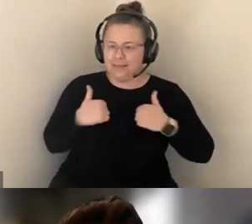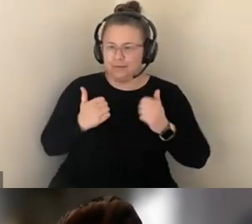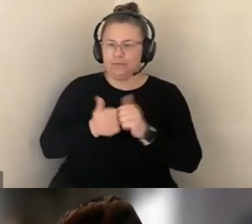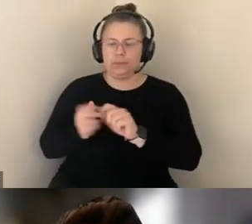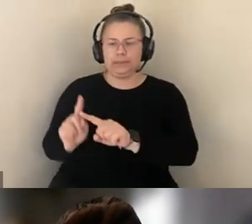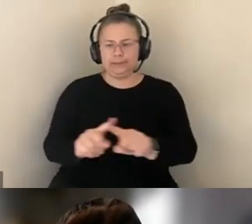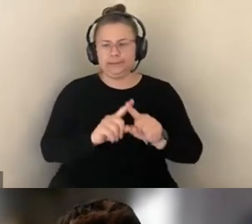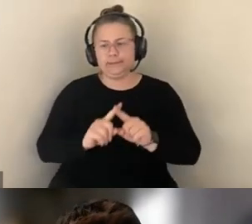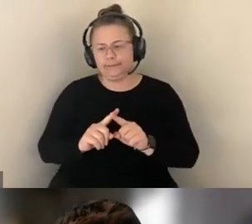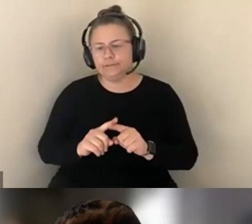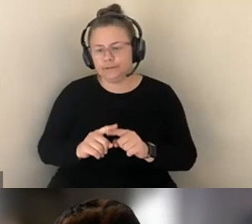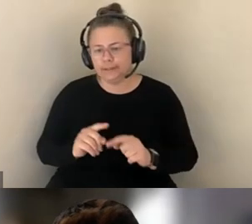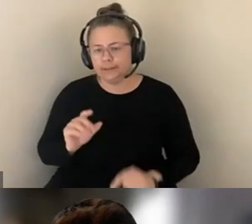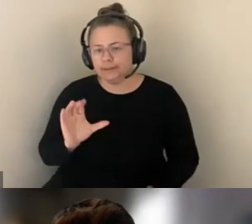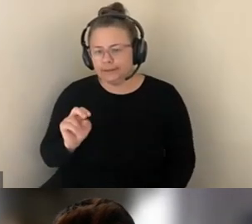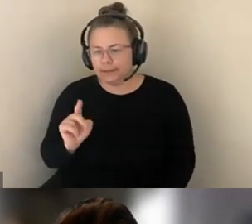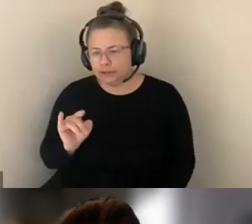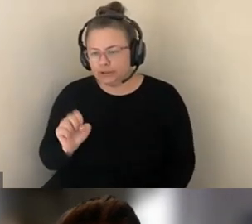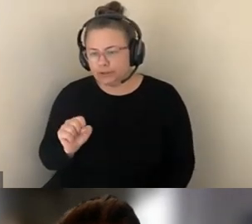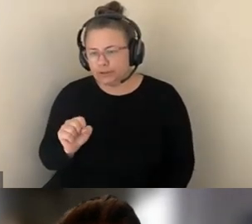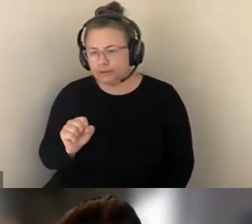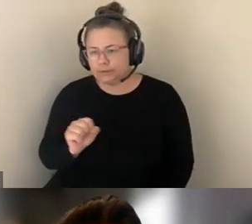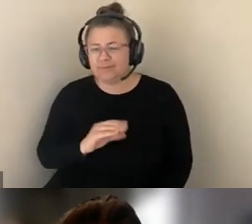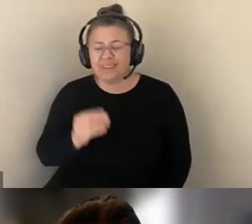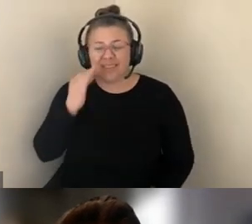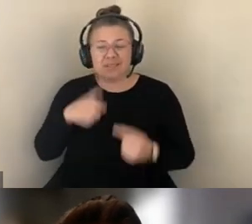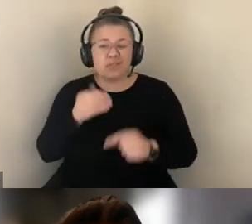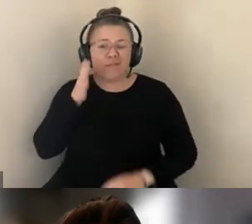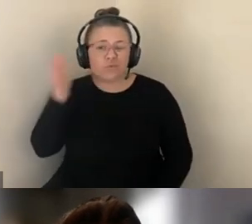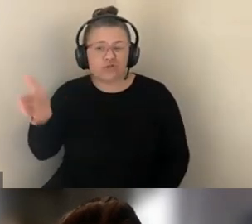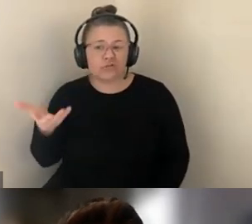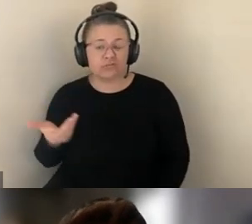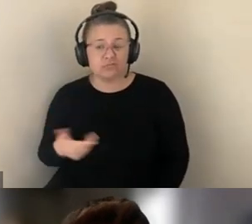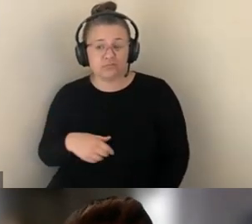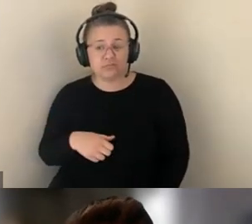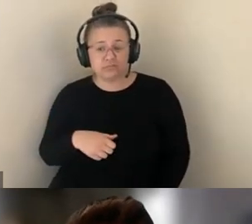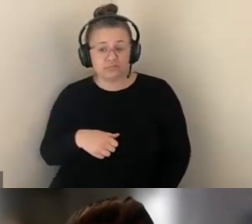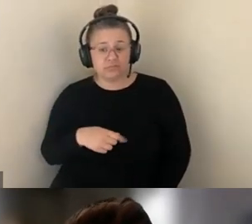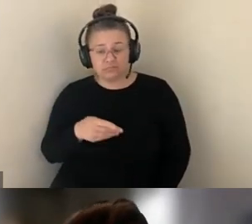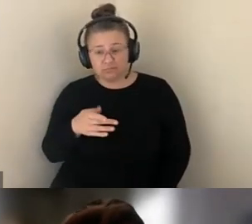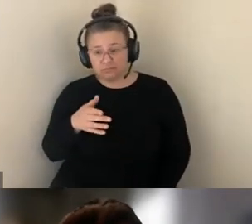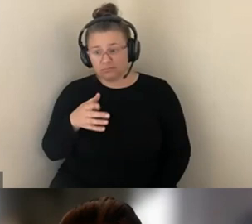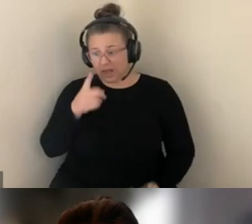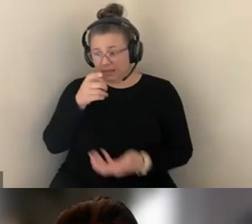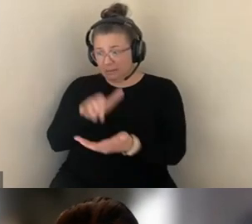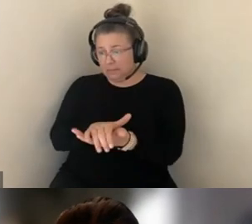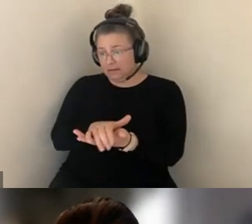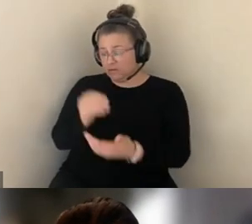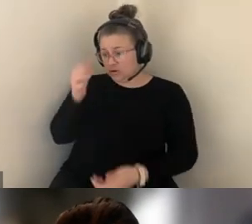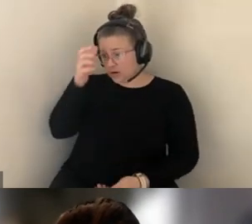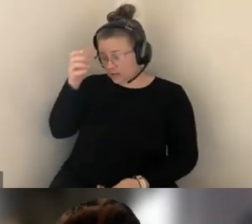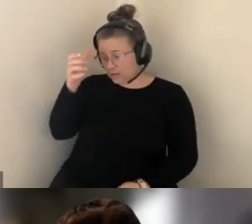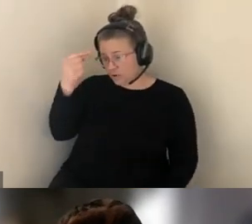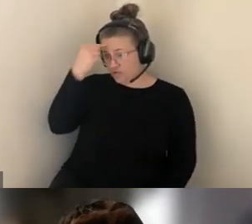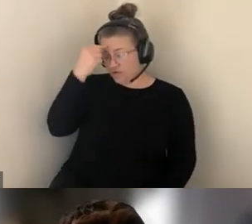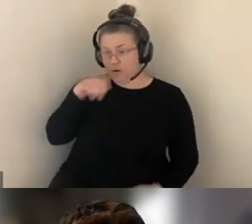ABOUT FUTURITY, TO THINK ABOUT, YOU KNOW, THE NOTION THAT THERE MIGHT BE A FUTURE, YOU KNOW, OFTEN DISABILITY KIND OF